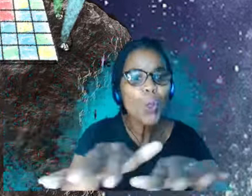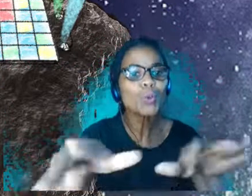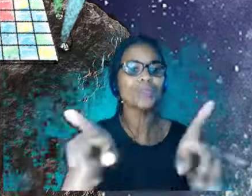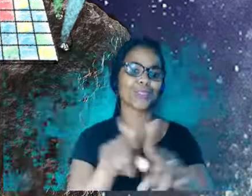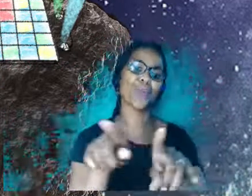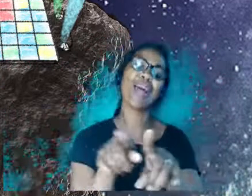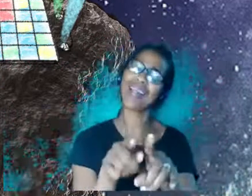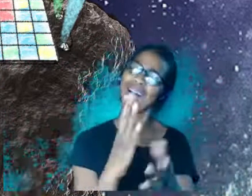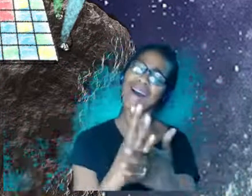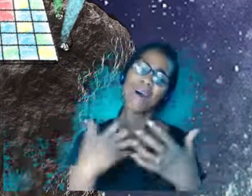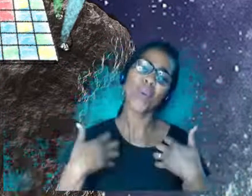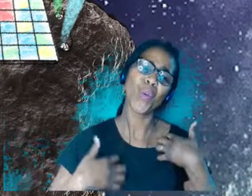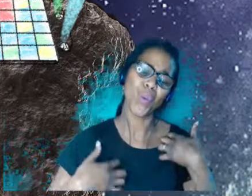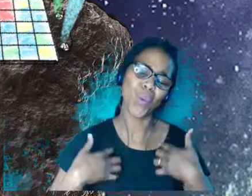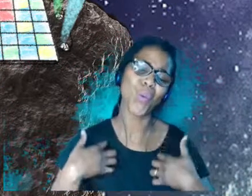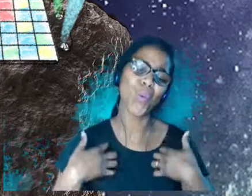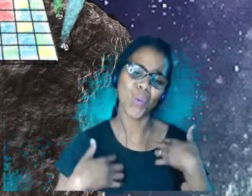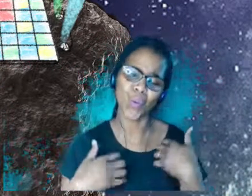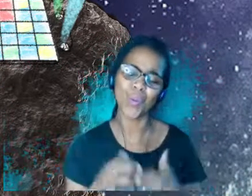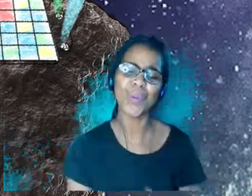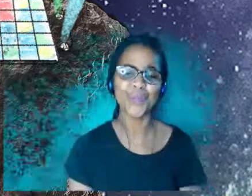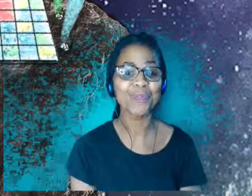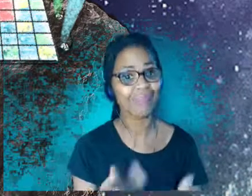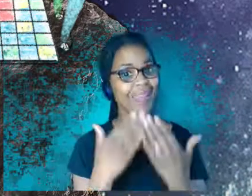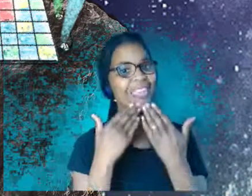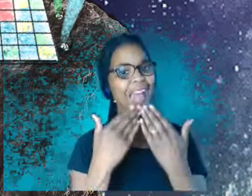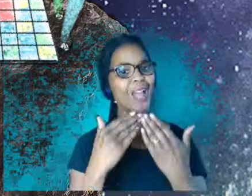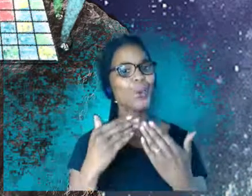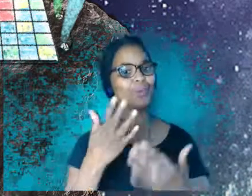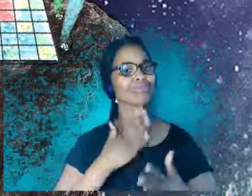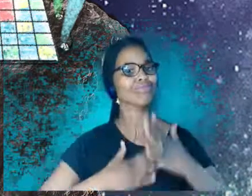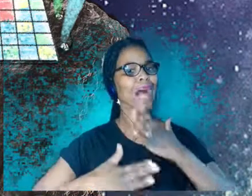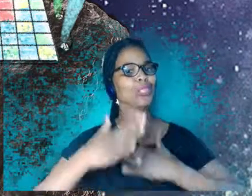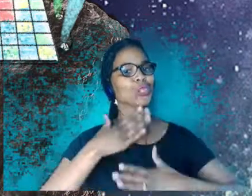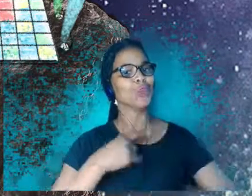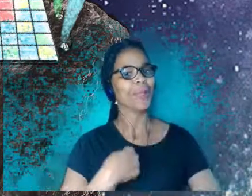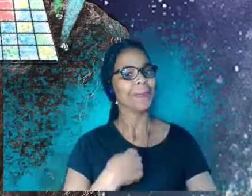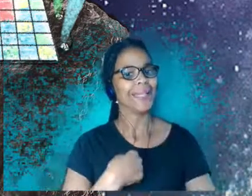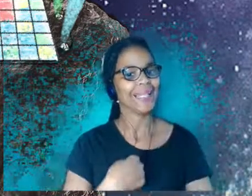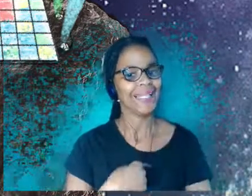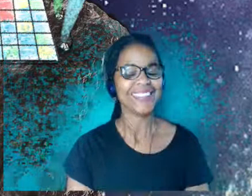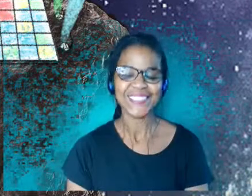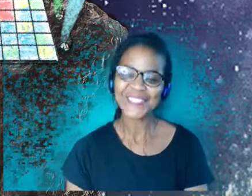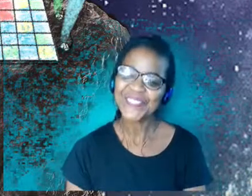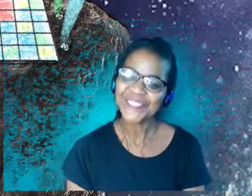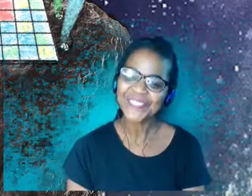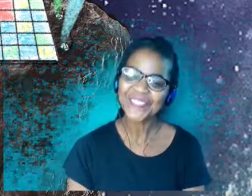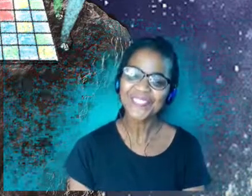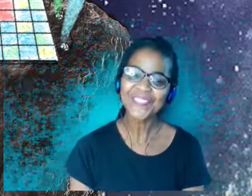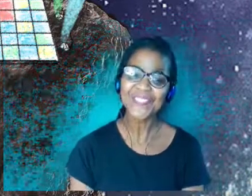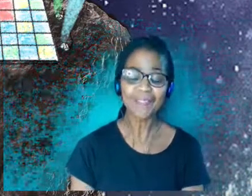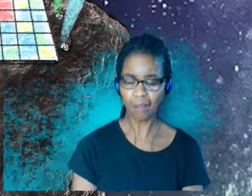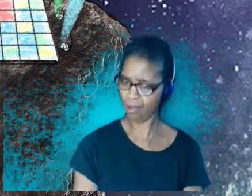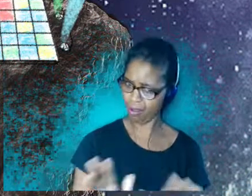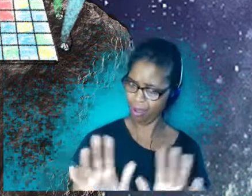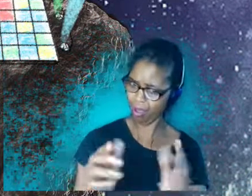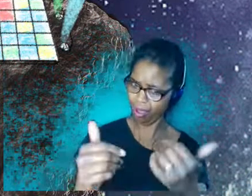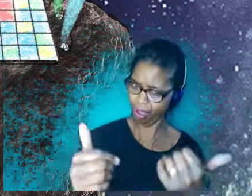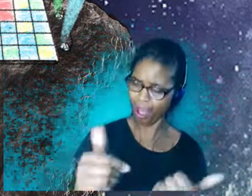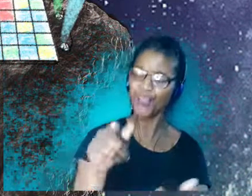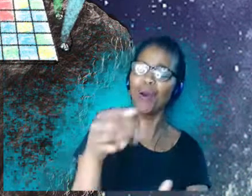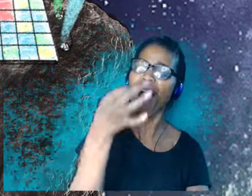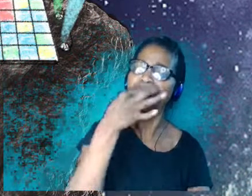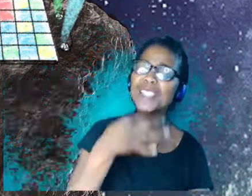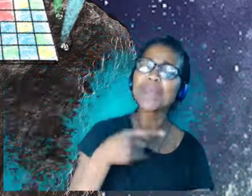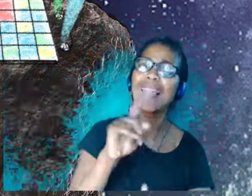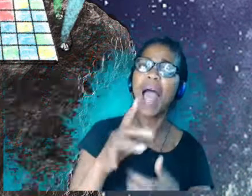Yeah, and thank you, Ryan as well for bearing with me. Oh, it was wonderful. allowing it all to come to You're like, oh, well, what if the butterflies were actually